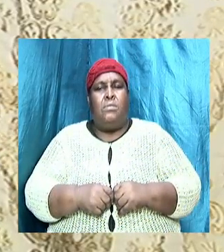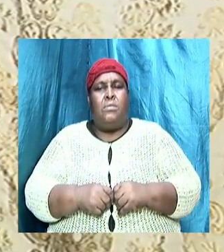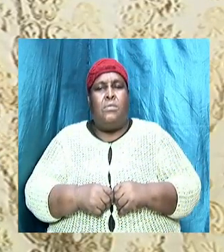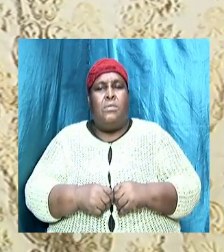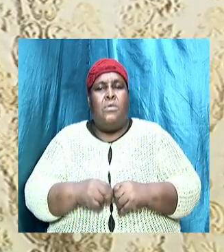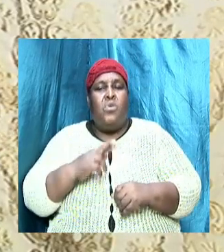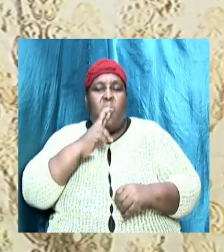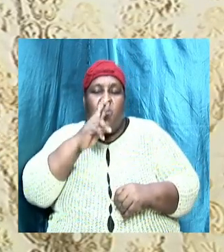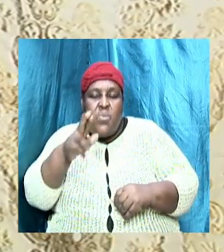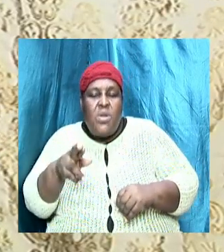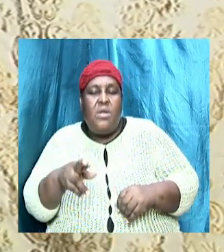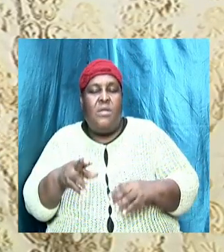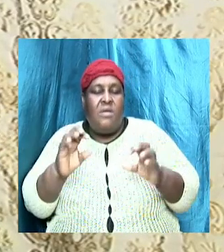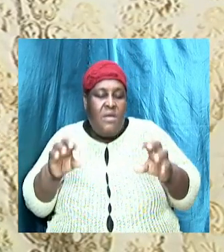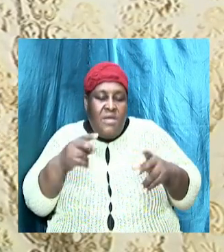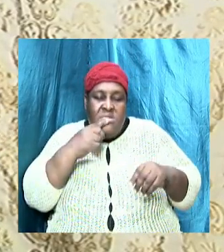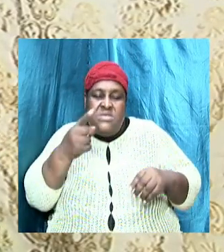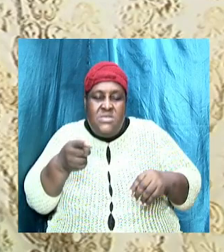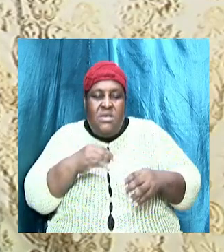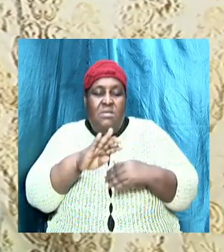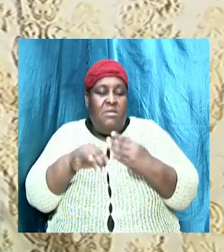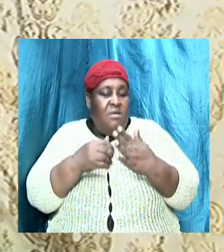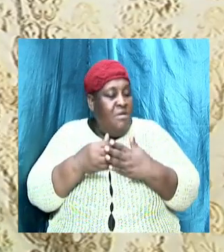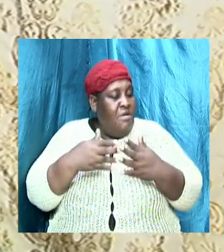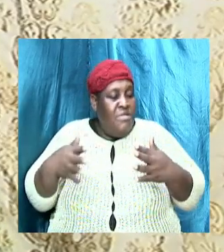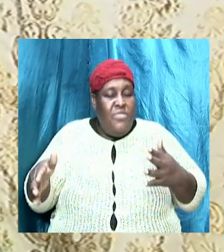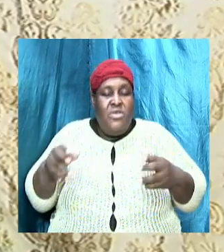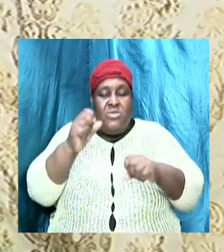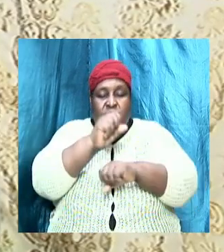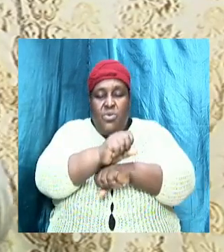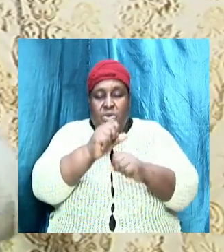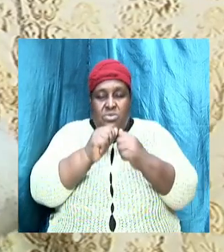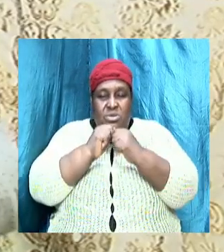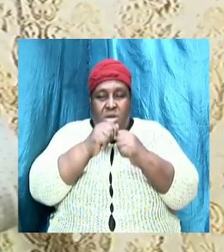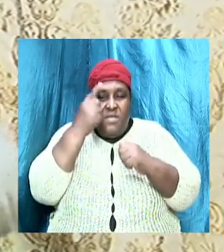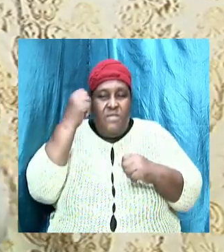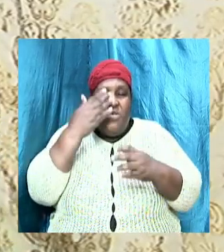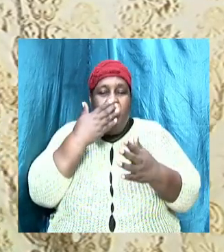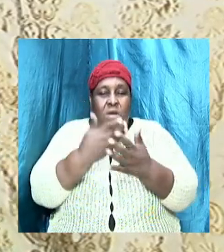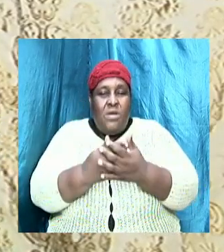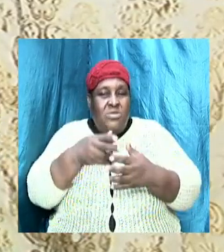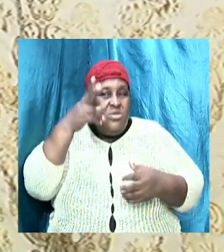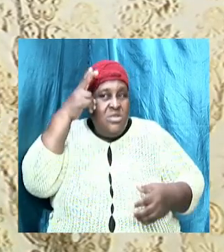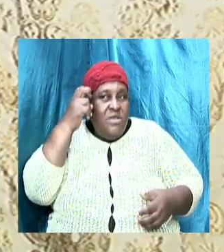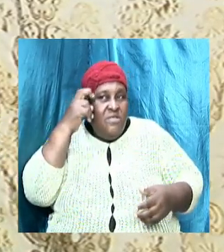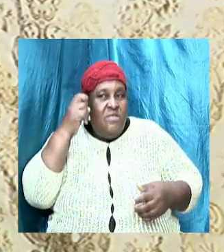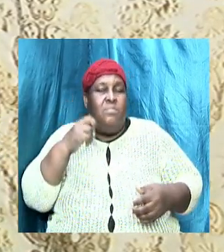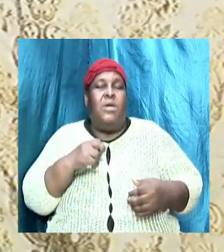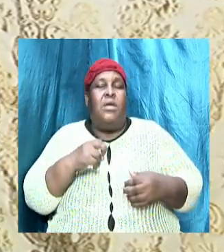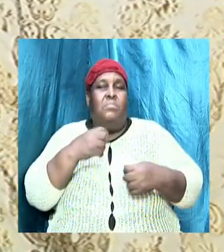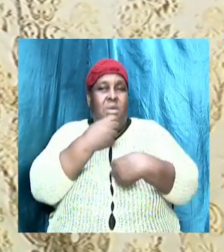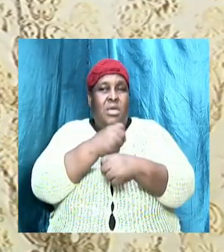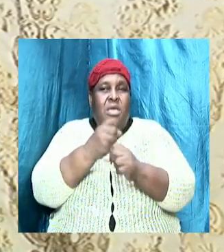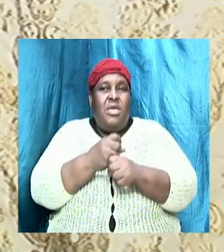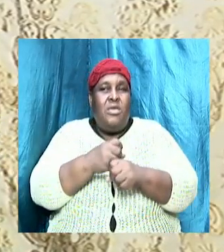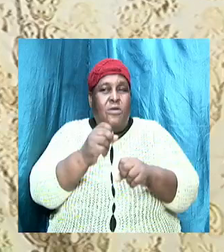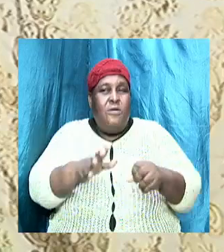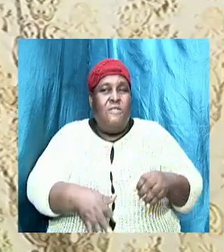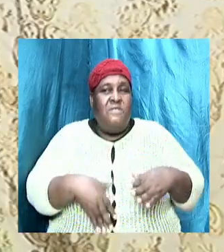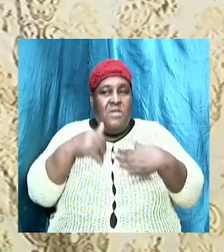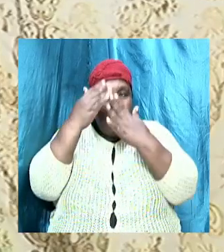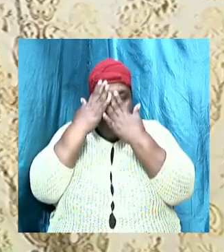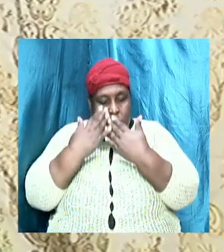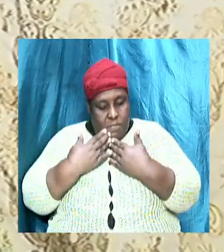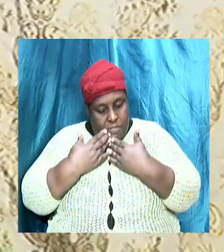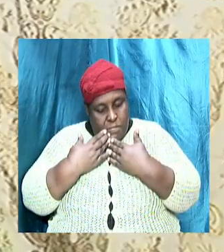work together for good where it might look painful and the adversary might cause you to feel down. But look here, all things work